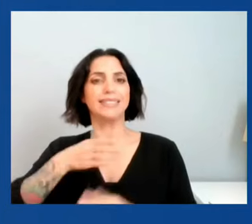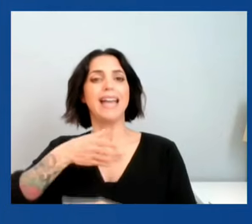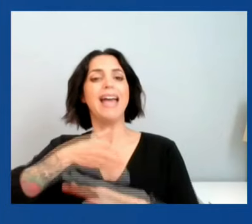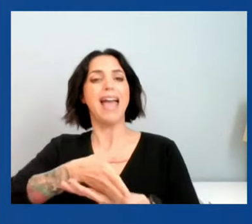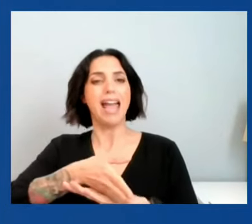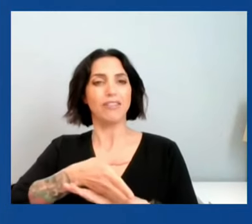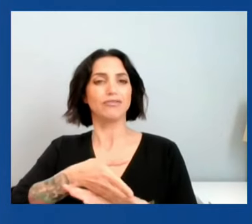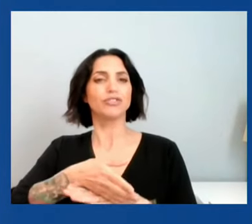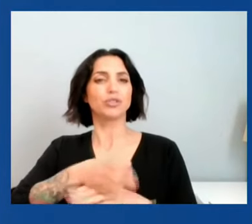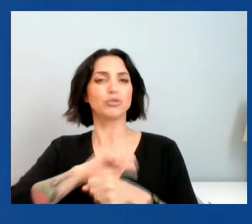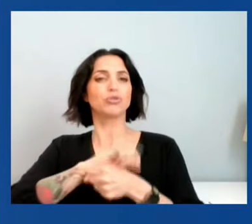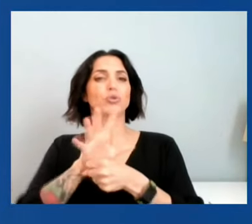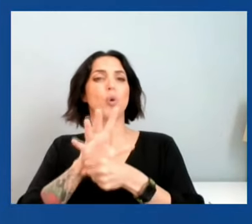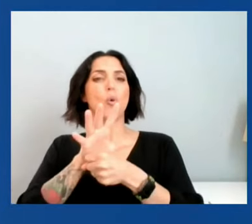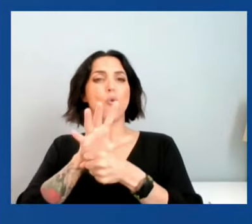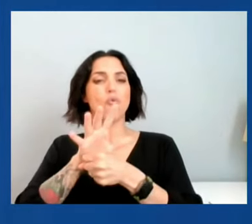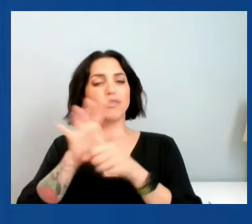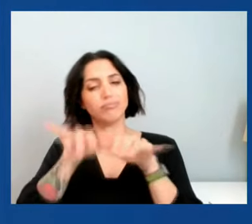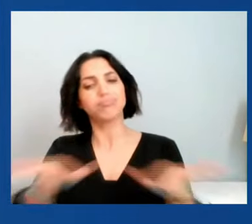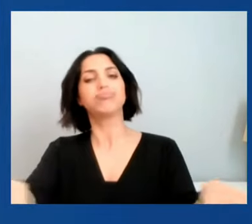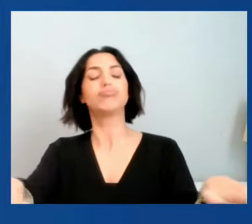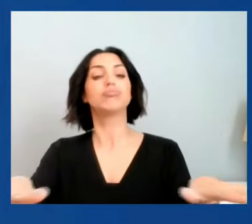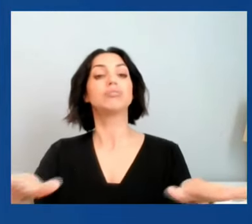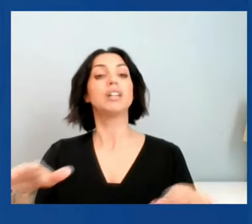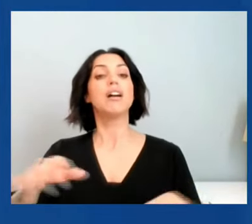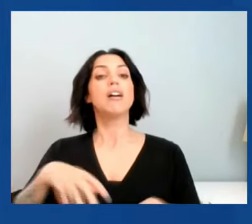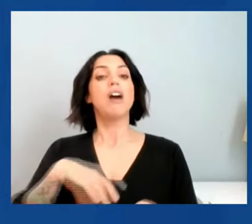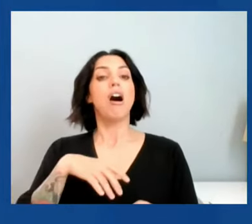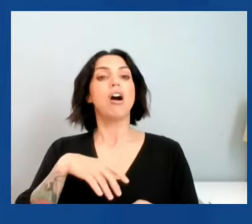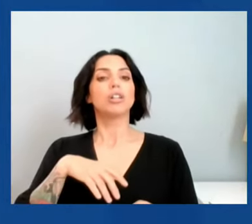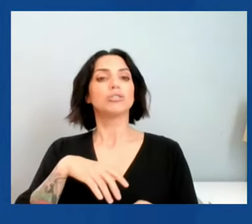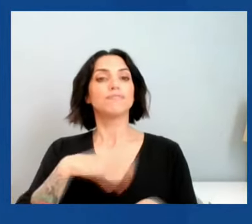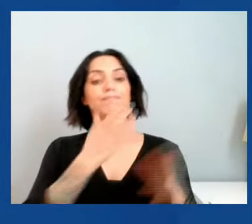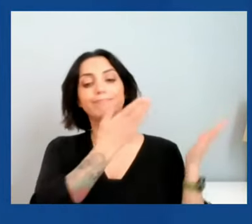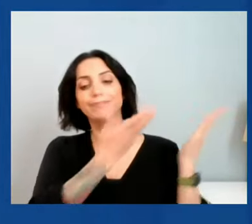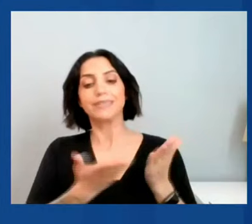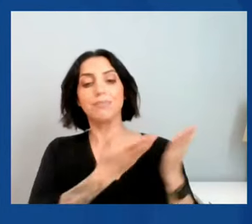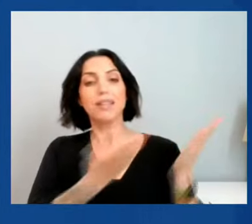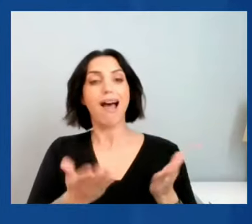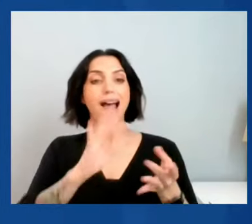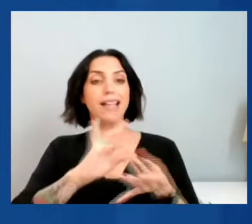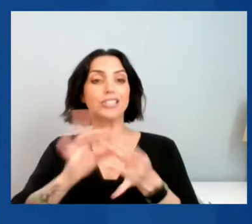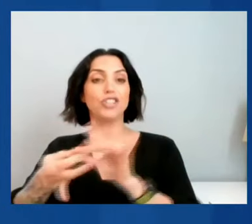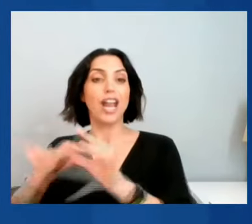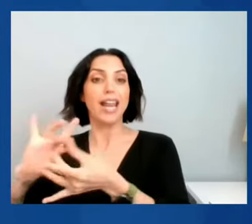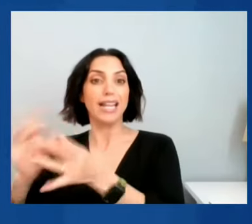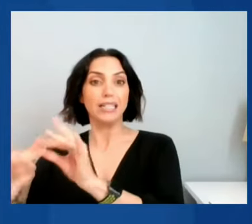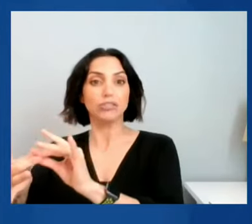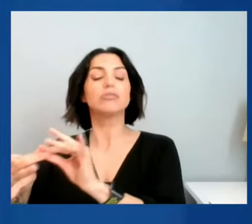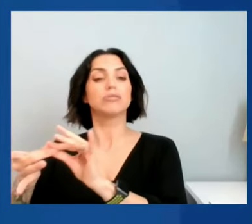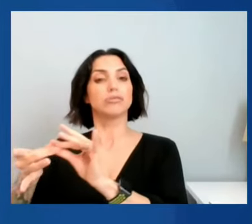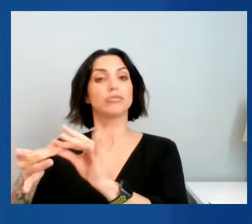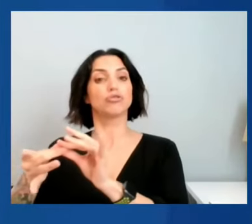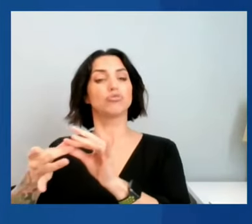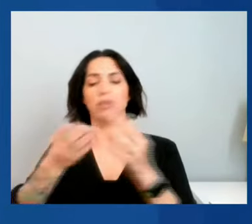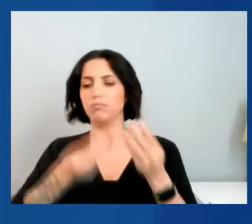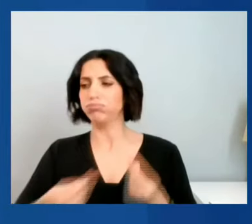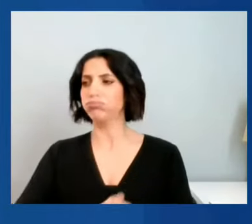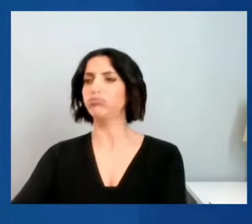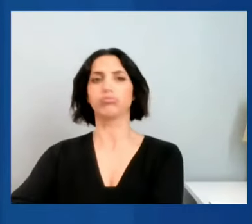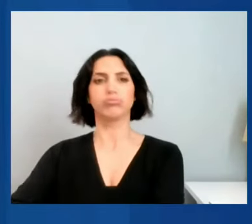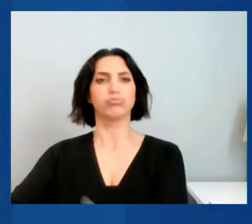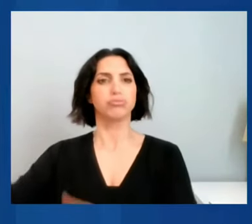that our supply chains, while having become very efficient and excellent at